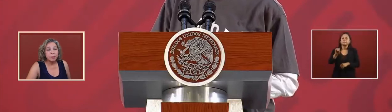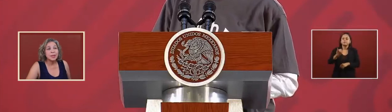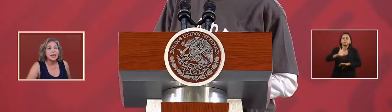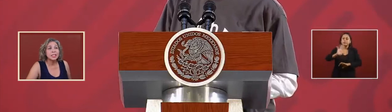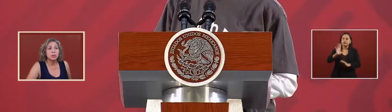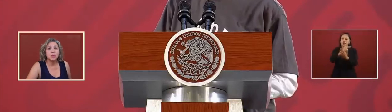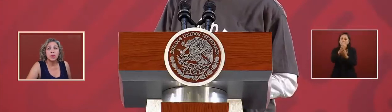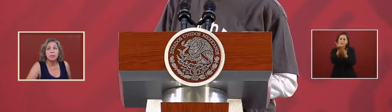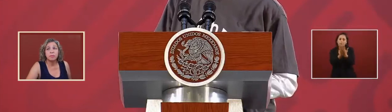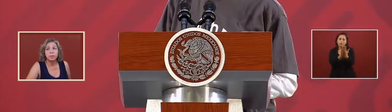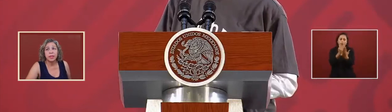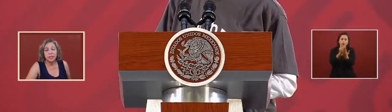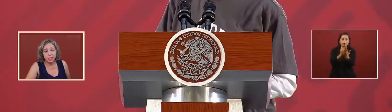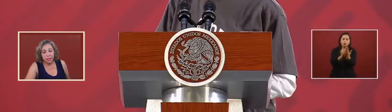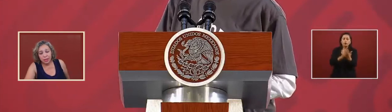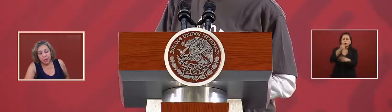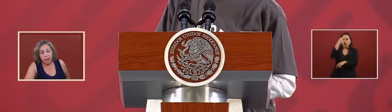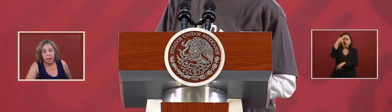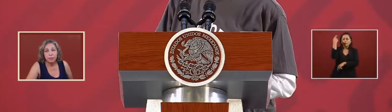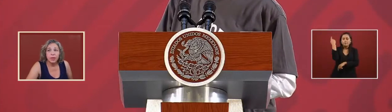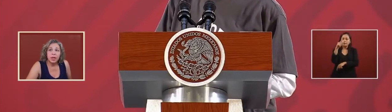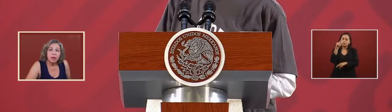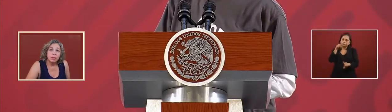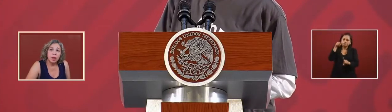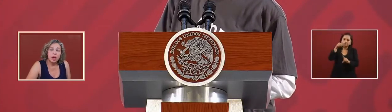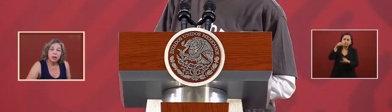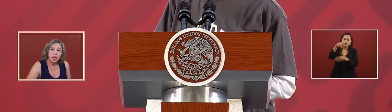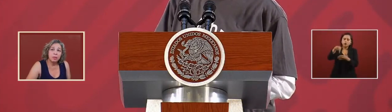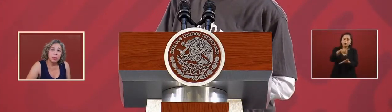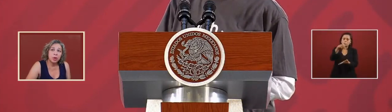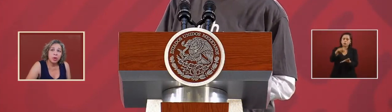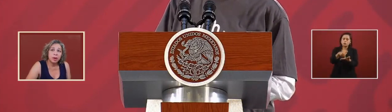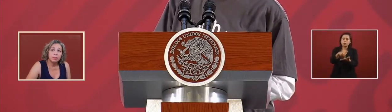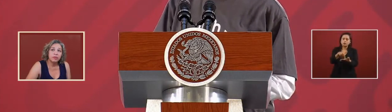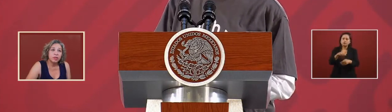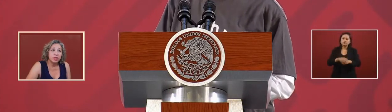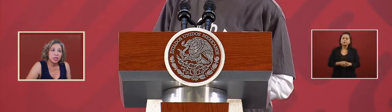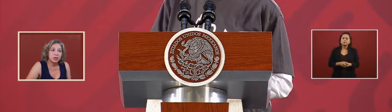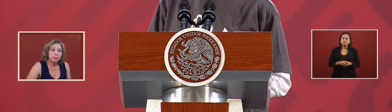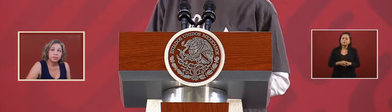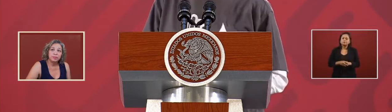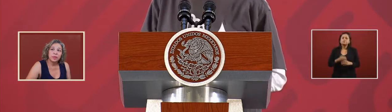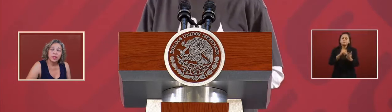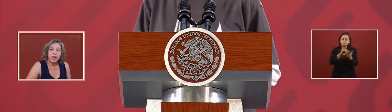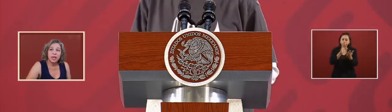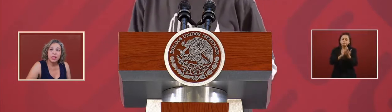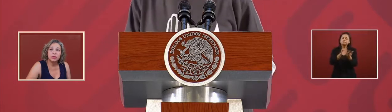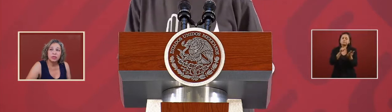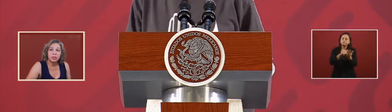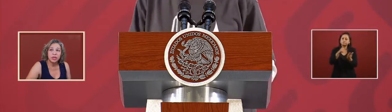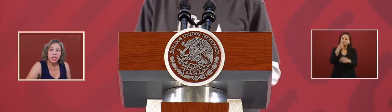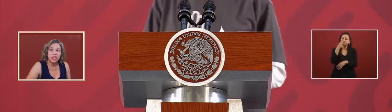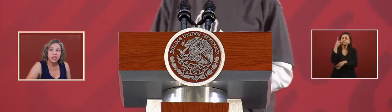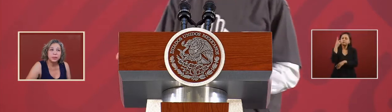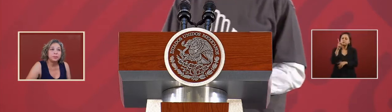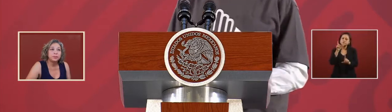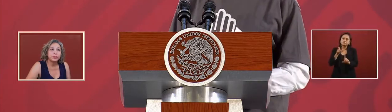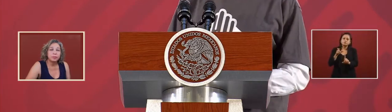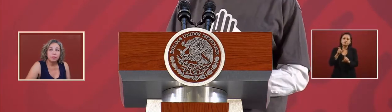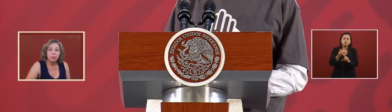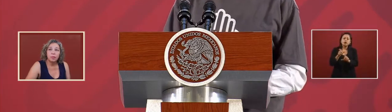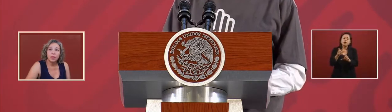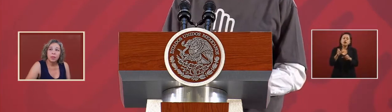yes we're implementing uh uh a program for the zone that includes a protection